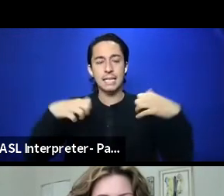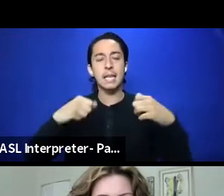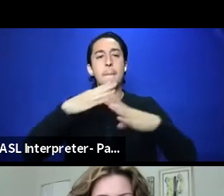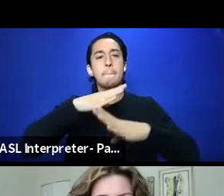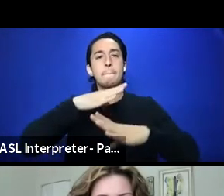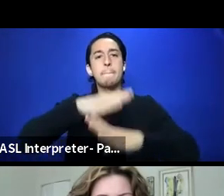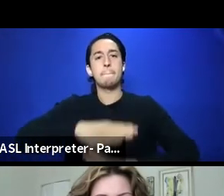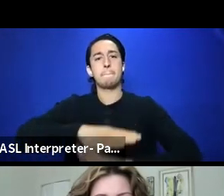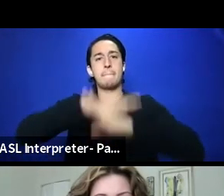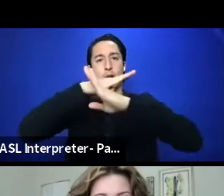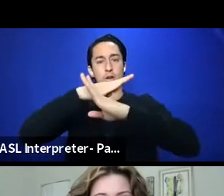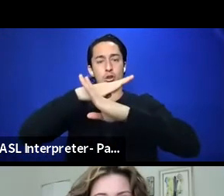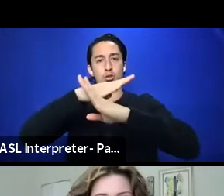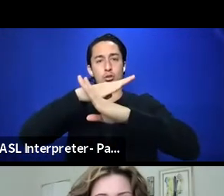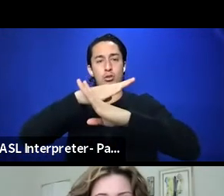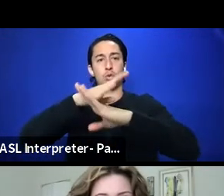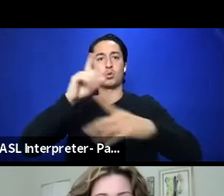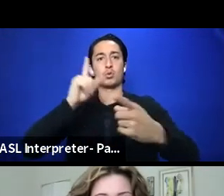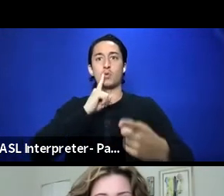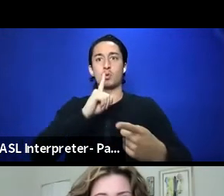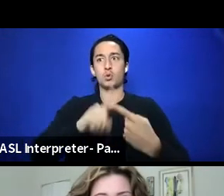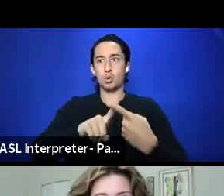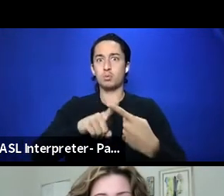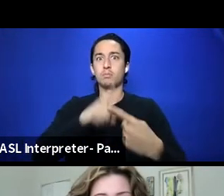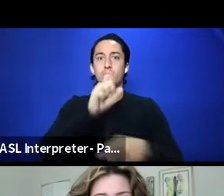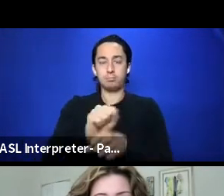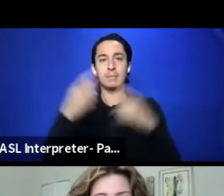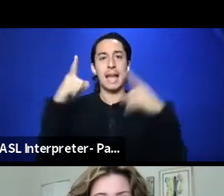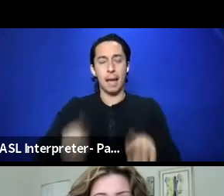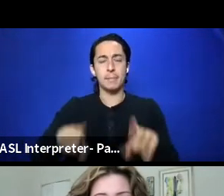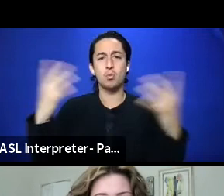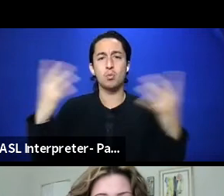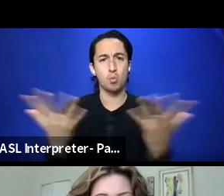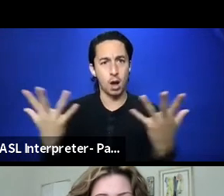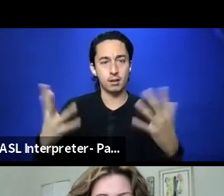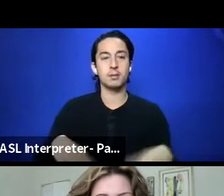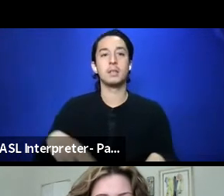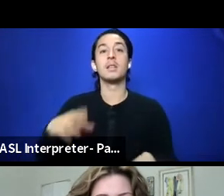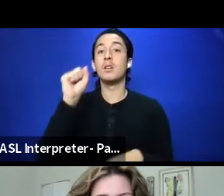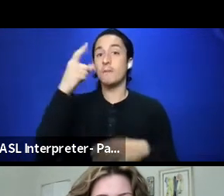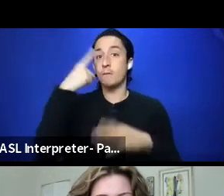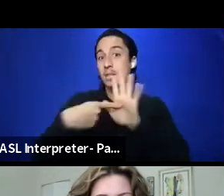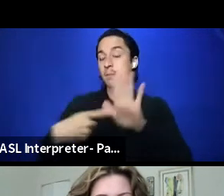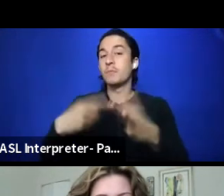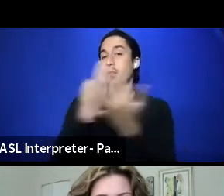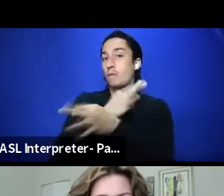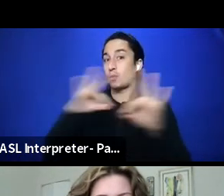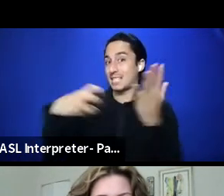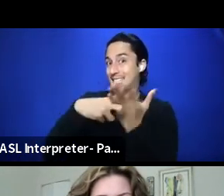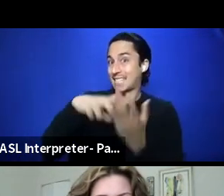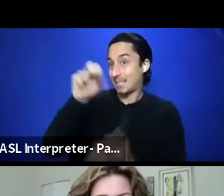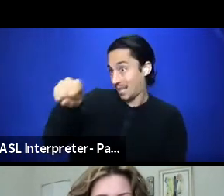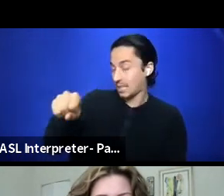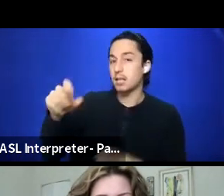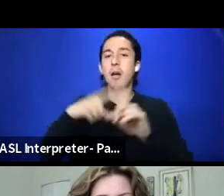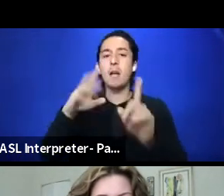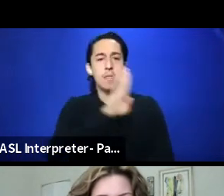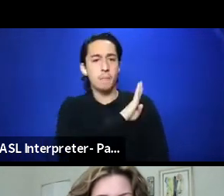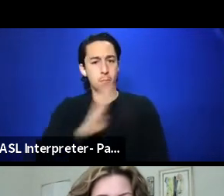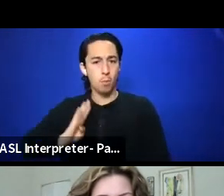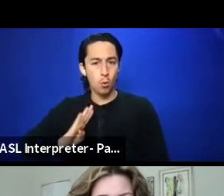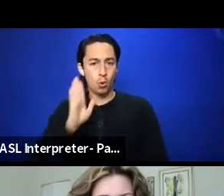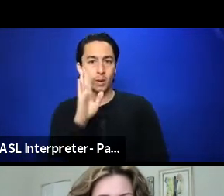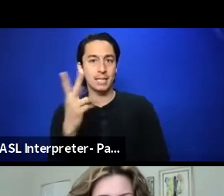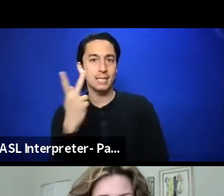that happen? What are the things that are making us say no? So, for example, yeah, free tickets, but then you have the, the board being like, well, well then,